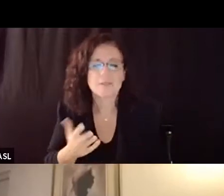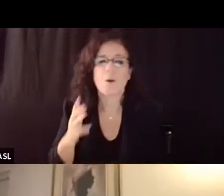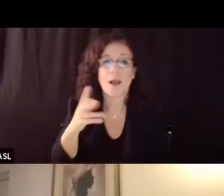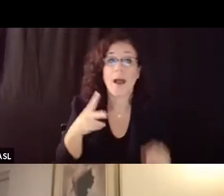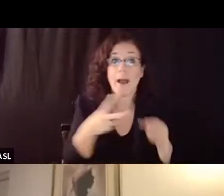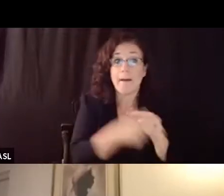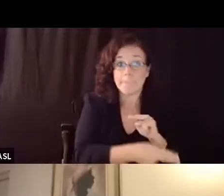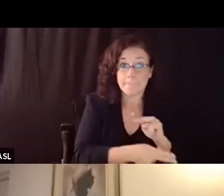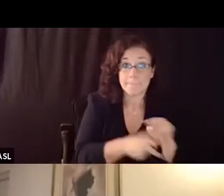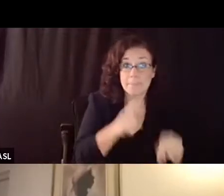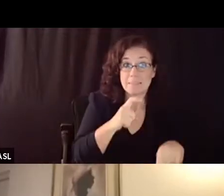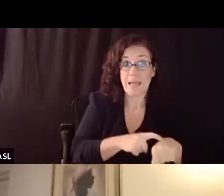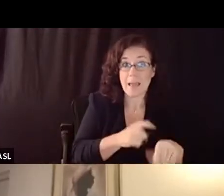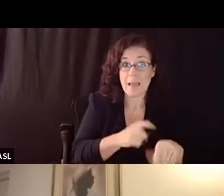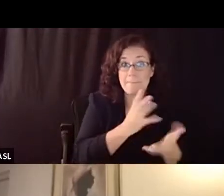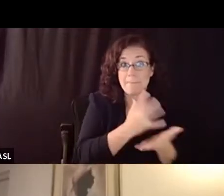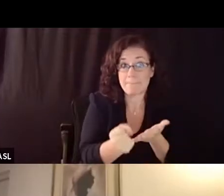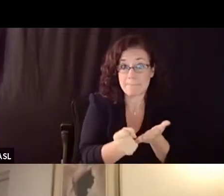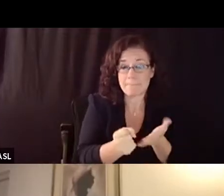next speaker is kimberly tilton